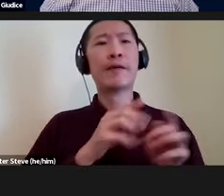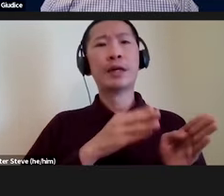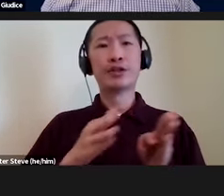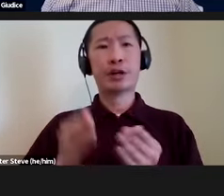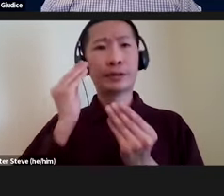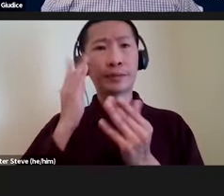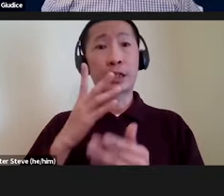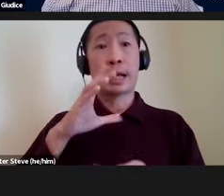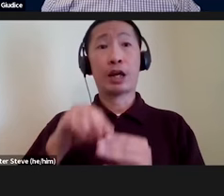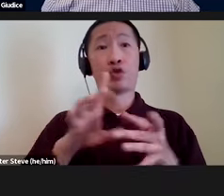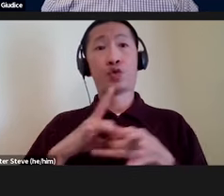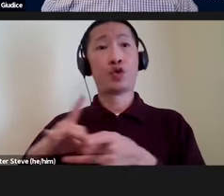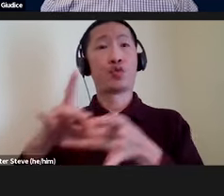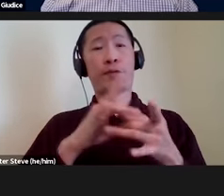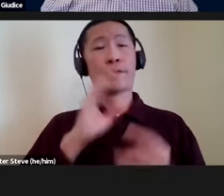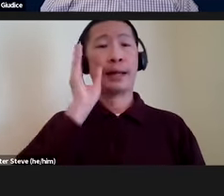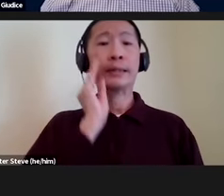into a unified experience.